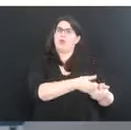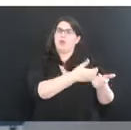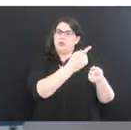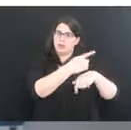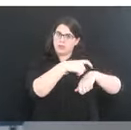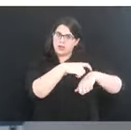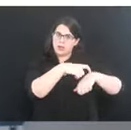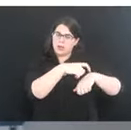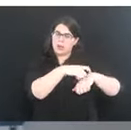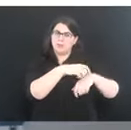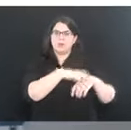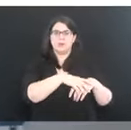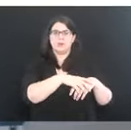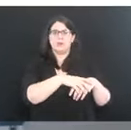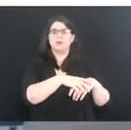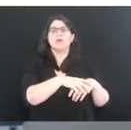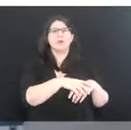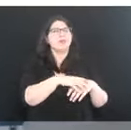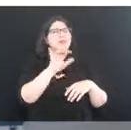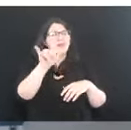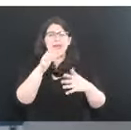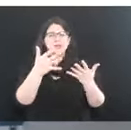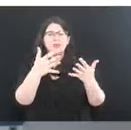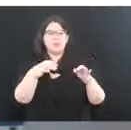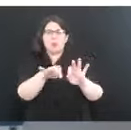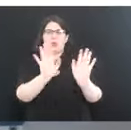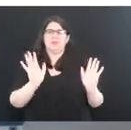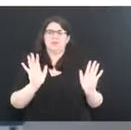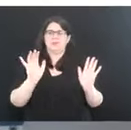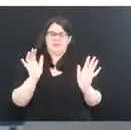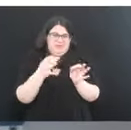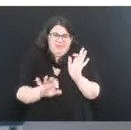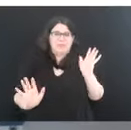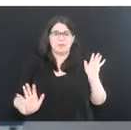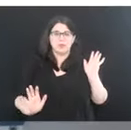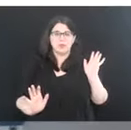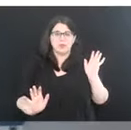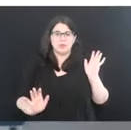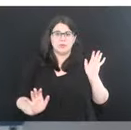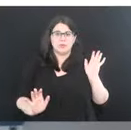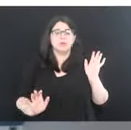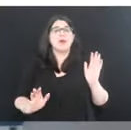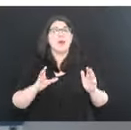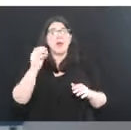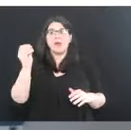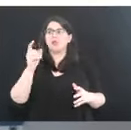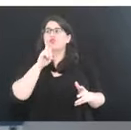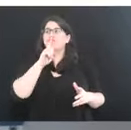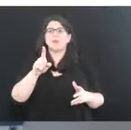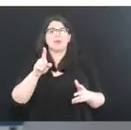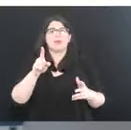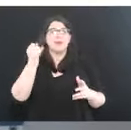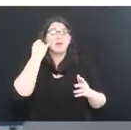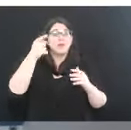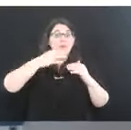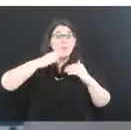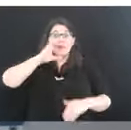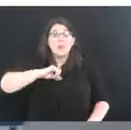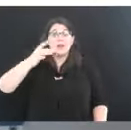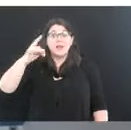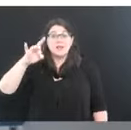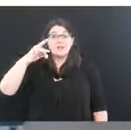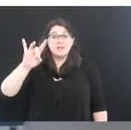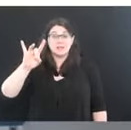versus the last vaccine is really what people need to do. And by our assessment, any West Virginian over 18 and particularly